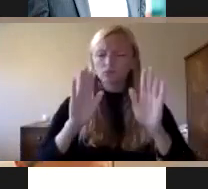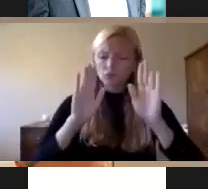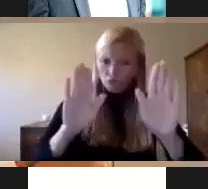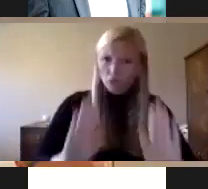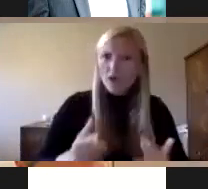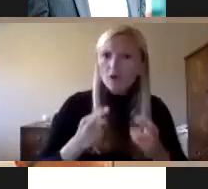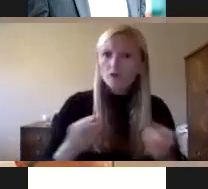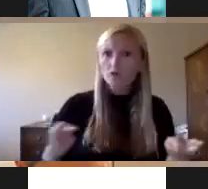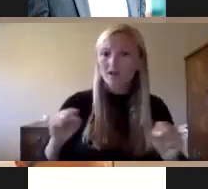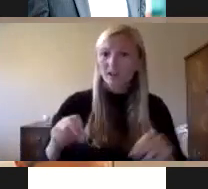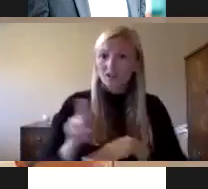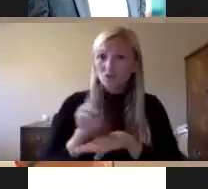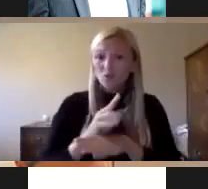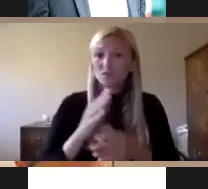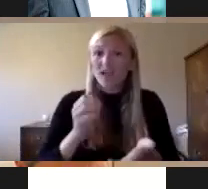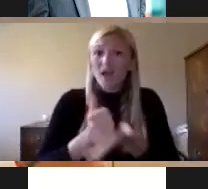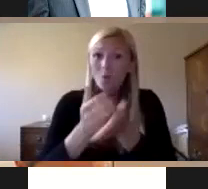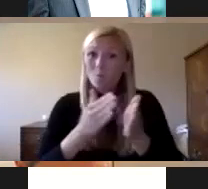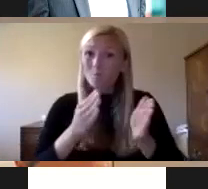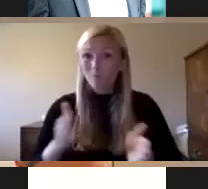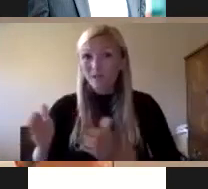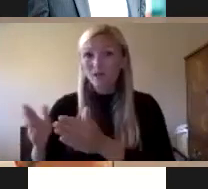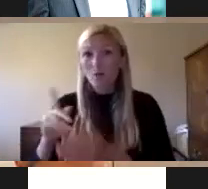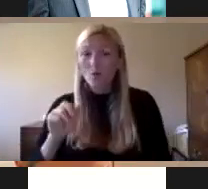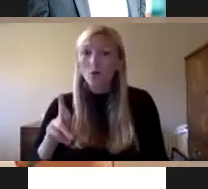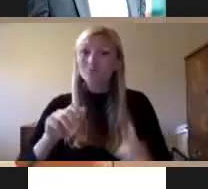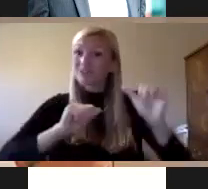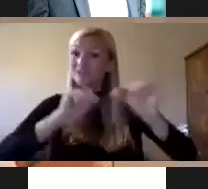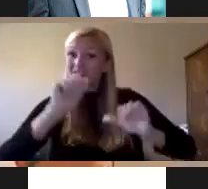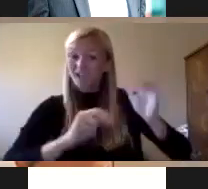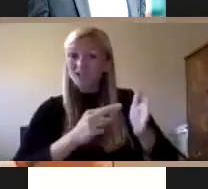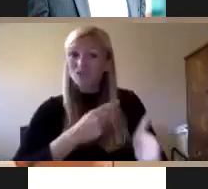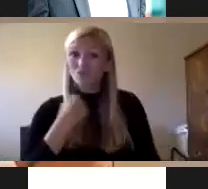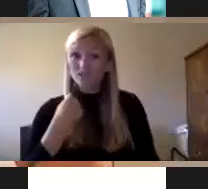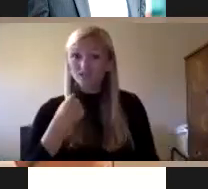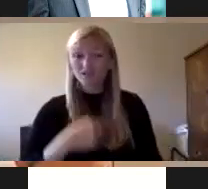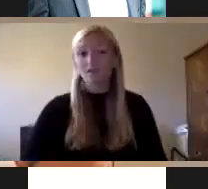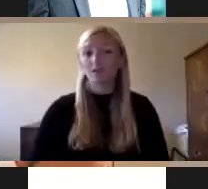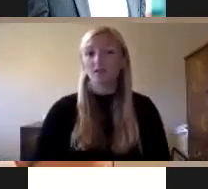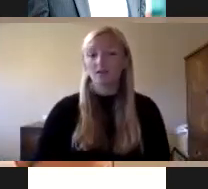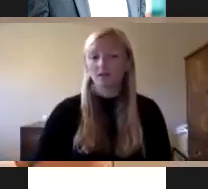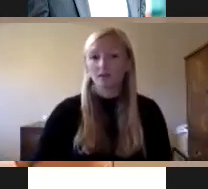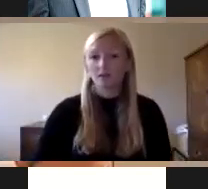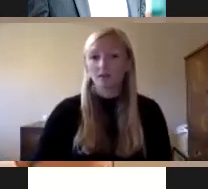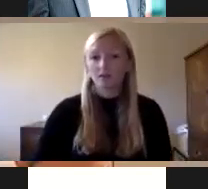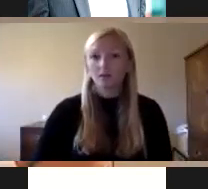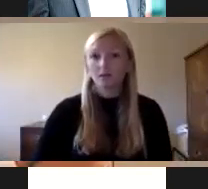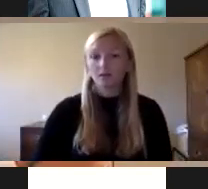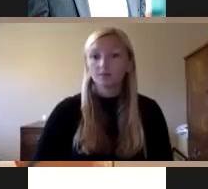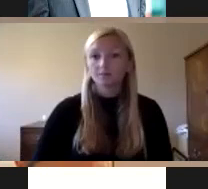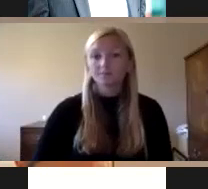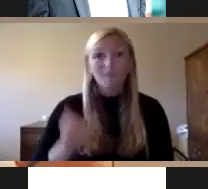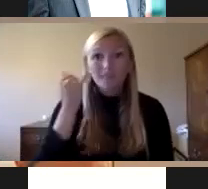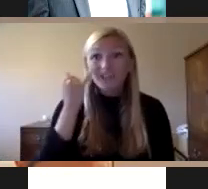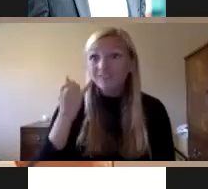that can be used to help prepare or at least assess our risk in operations now and in the event that